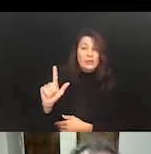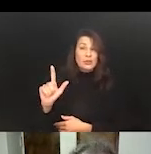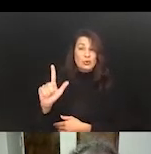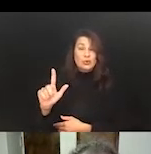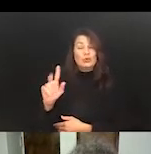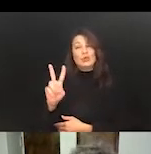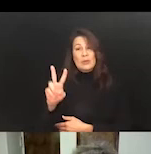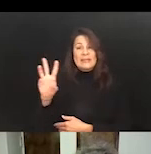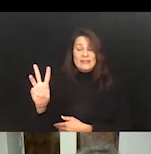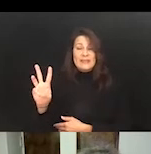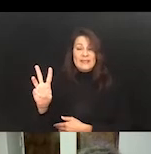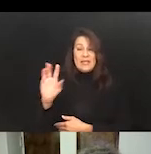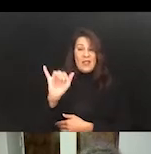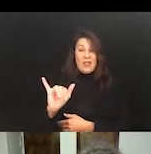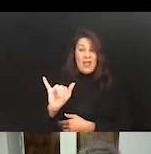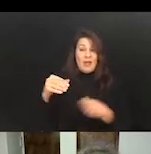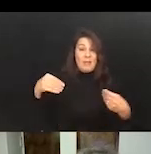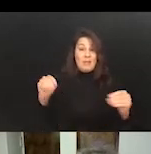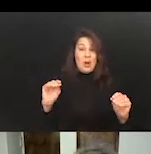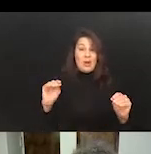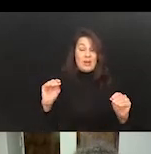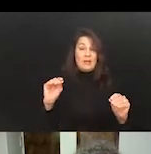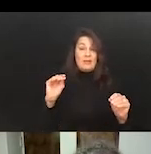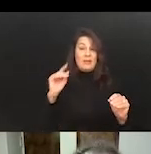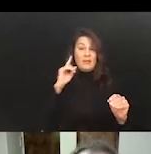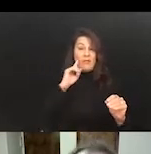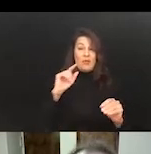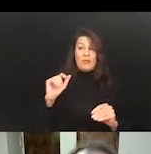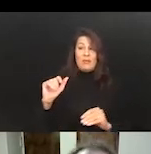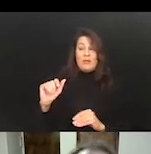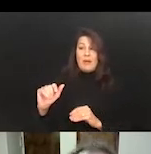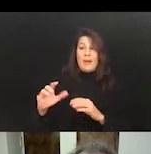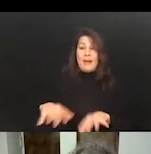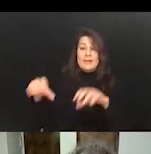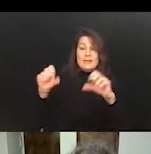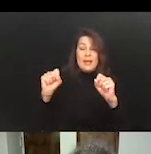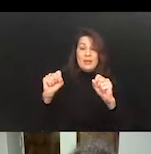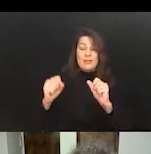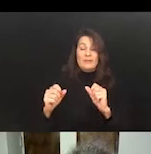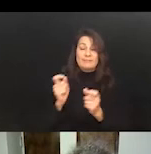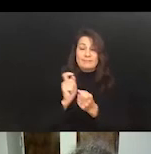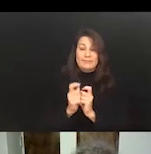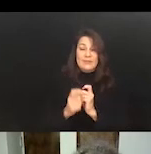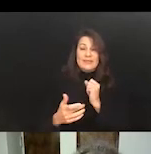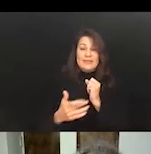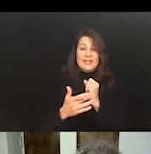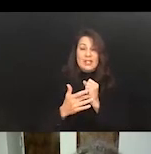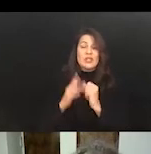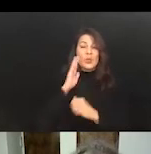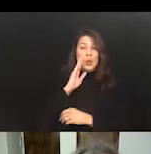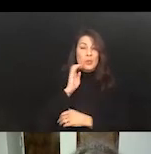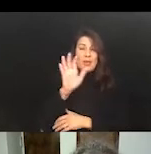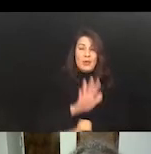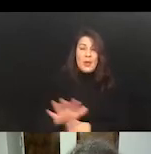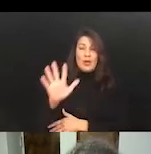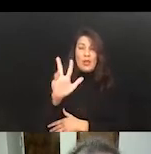the market itself will be anywhere between 26 and $31 billion. So if we understand